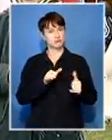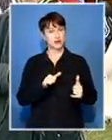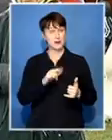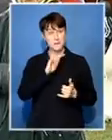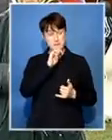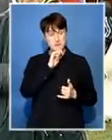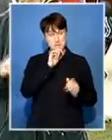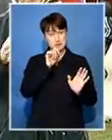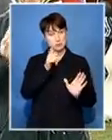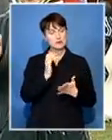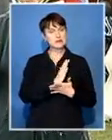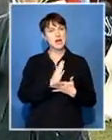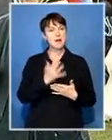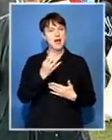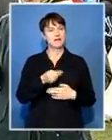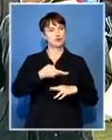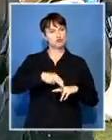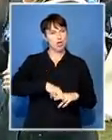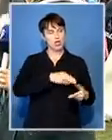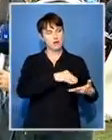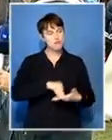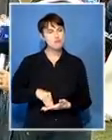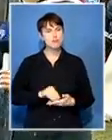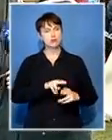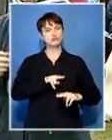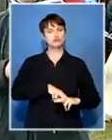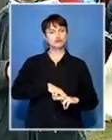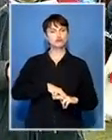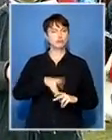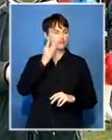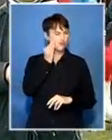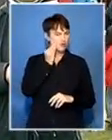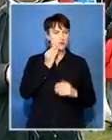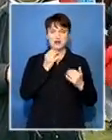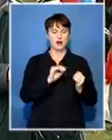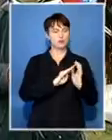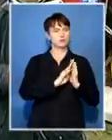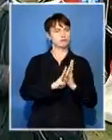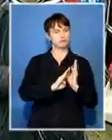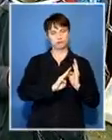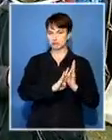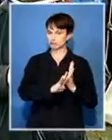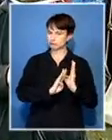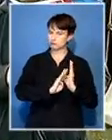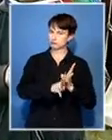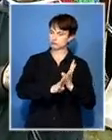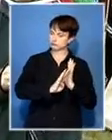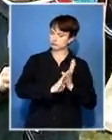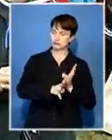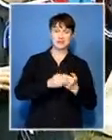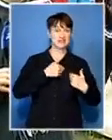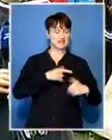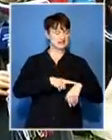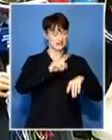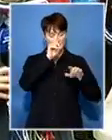some of them were sitting on buckets but they made their way up the short hill and the tent behind me has busy ever since has been busy ever since the polls